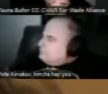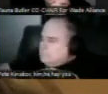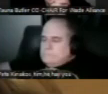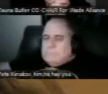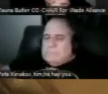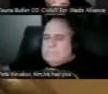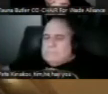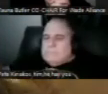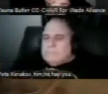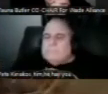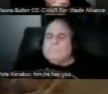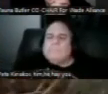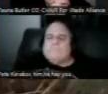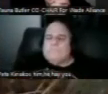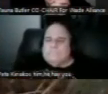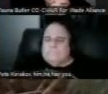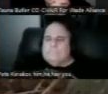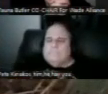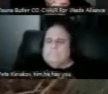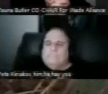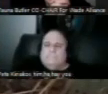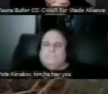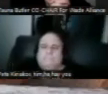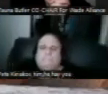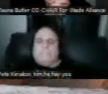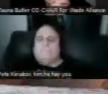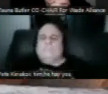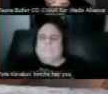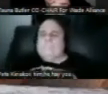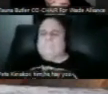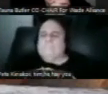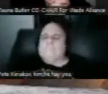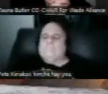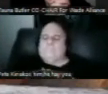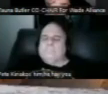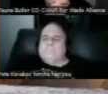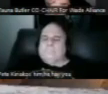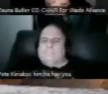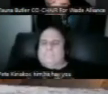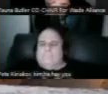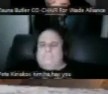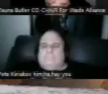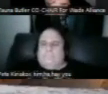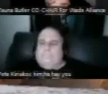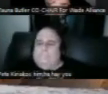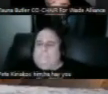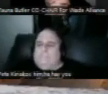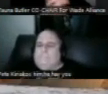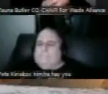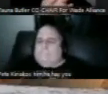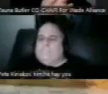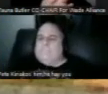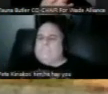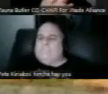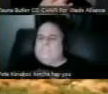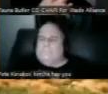place better than where they were from. And so our people ended up back here in the Coachella Valley, and we've lived here ever